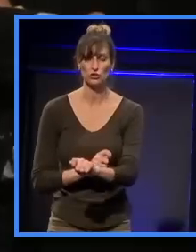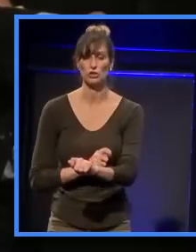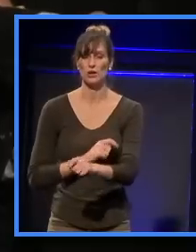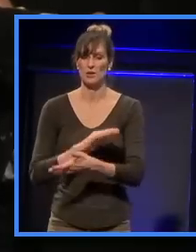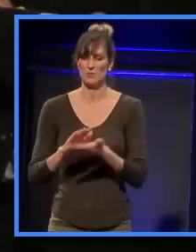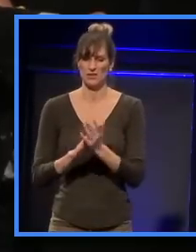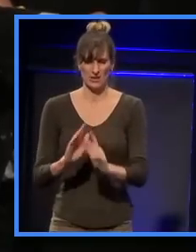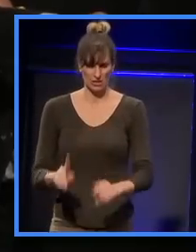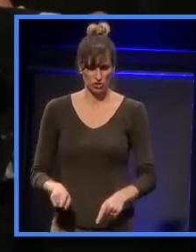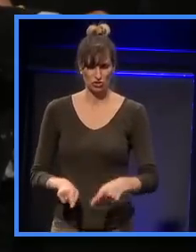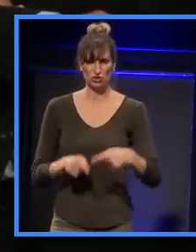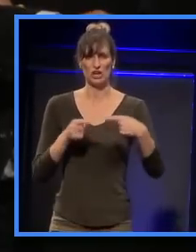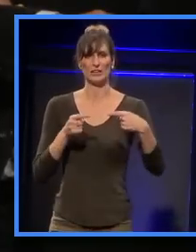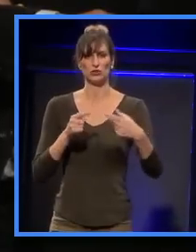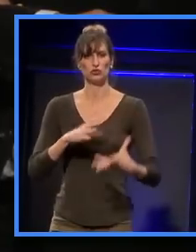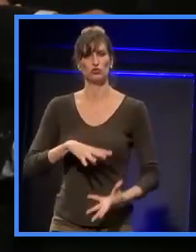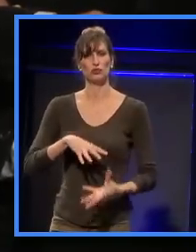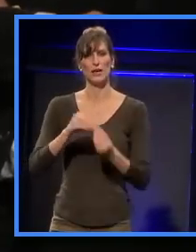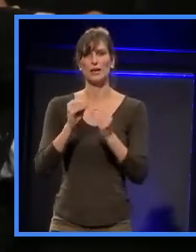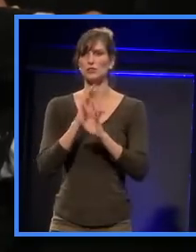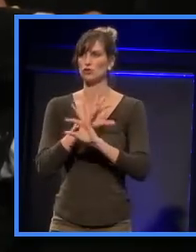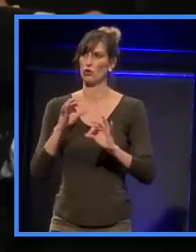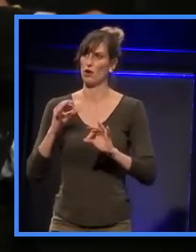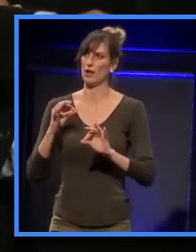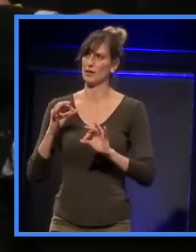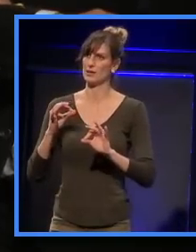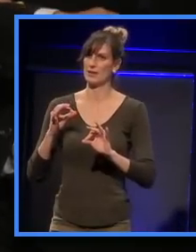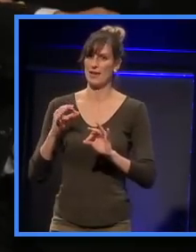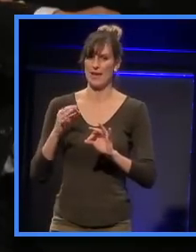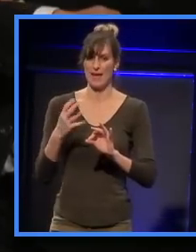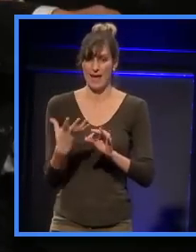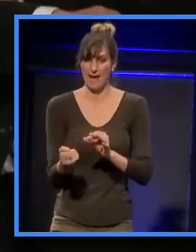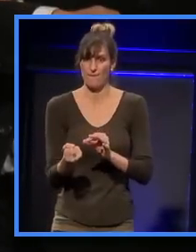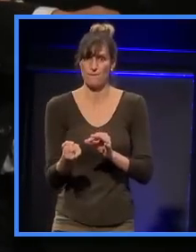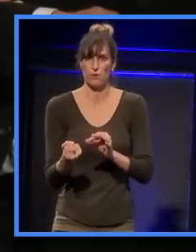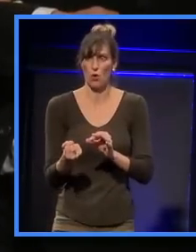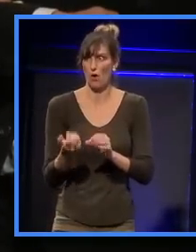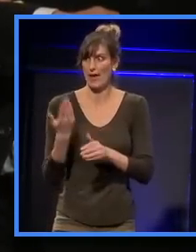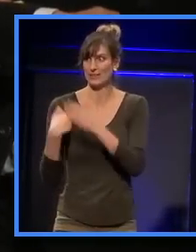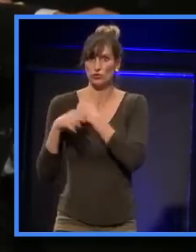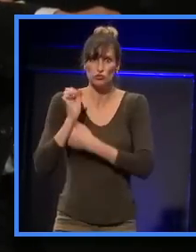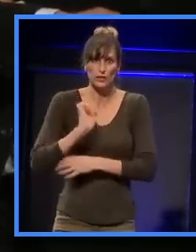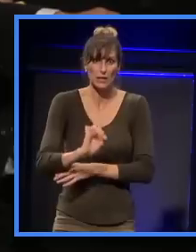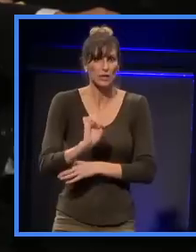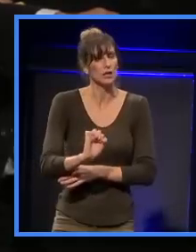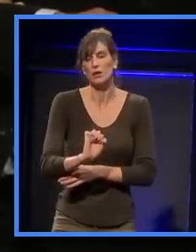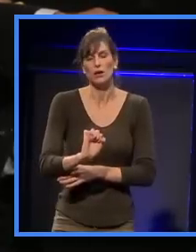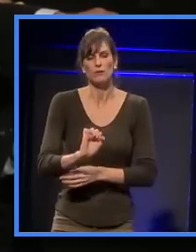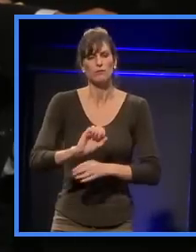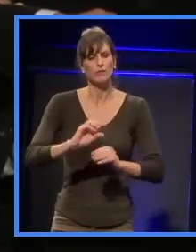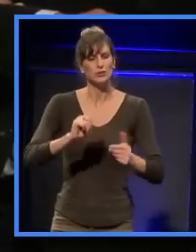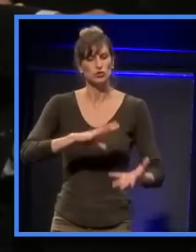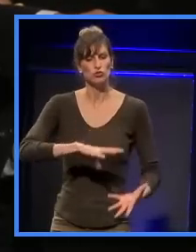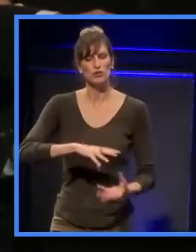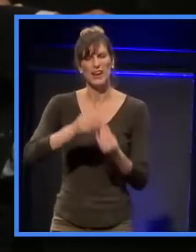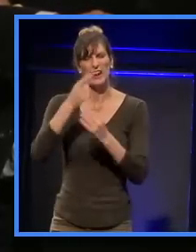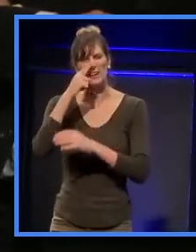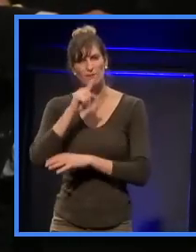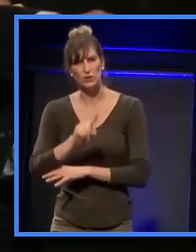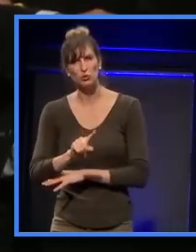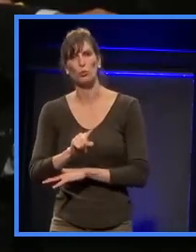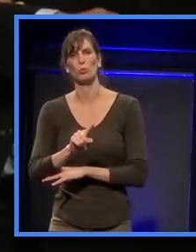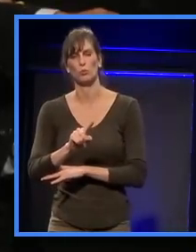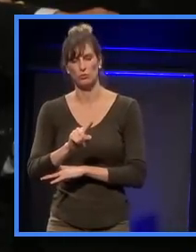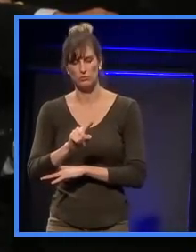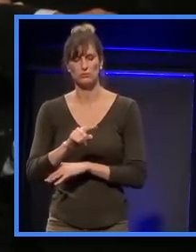it's a real challenge to actually create that. It's not a historic square that things grew up around. It was created, you know, so, so